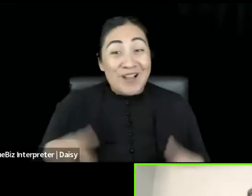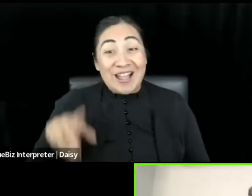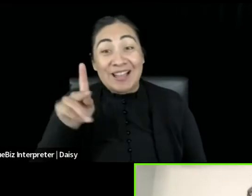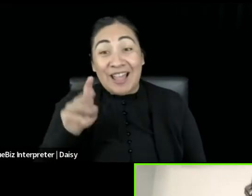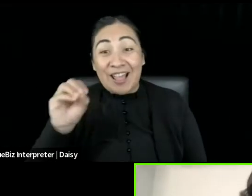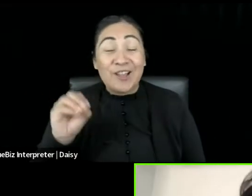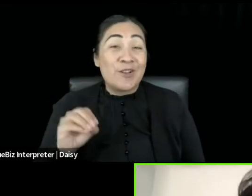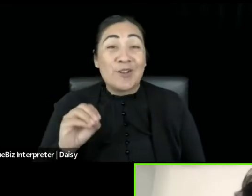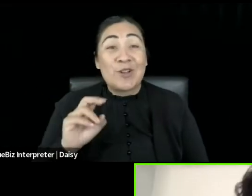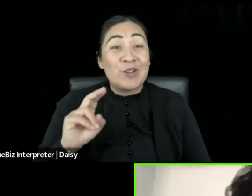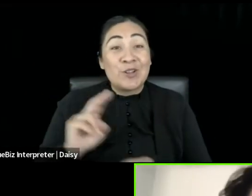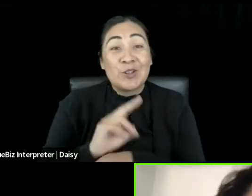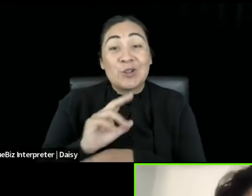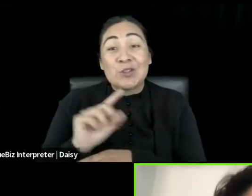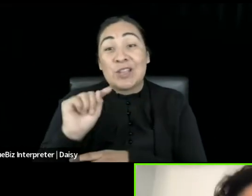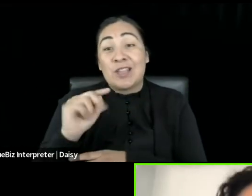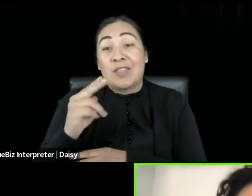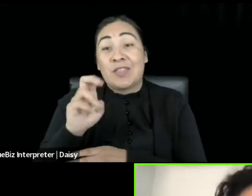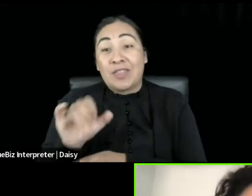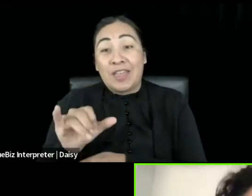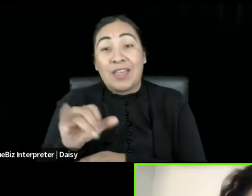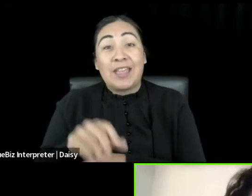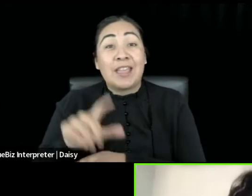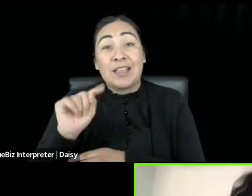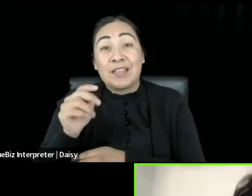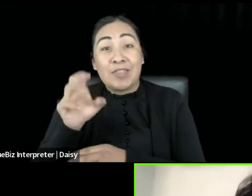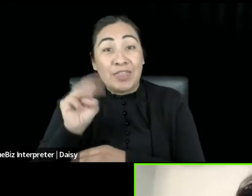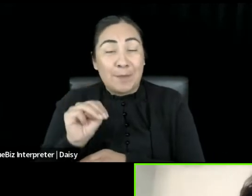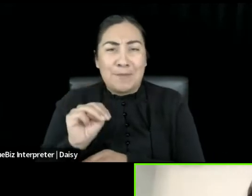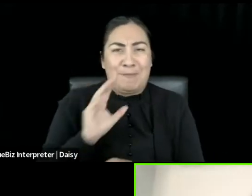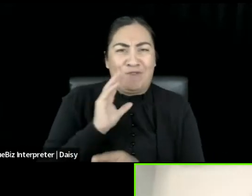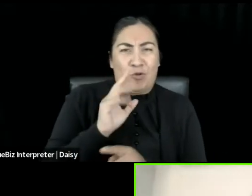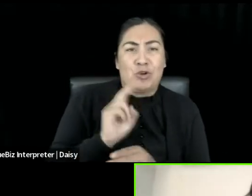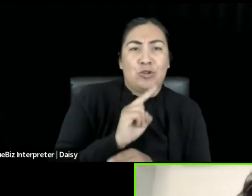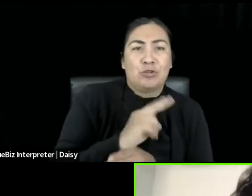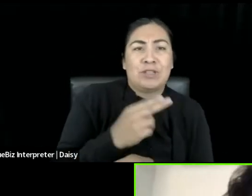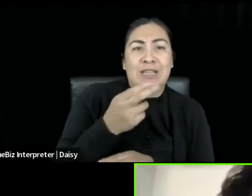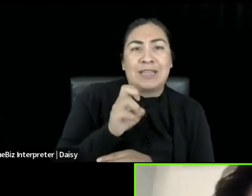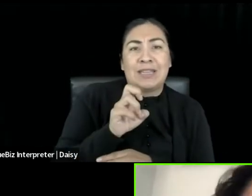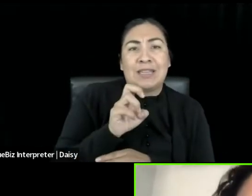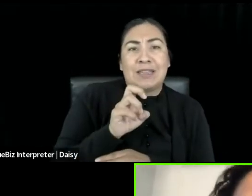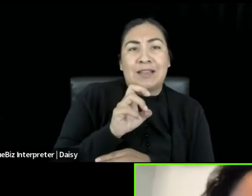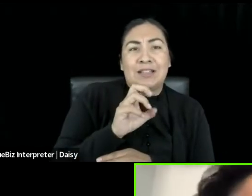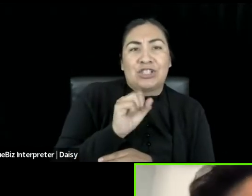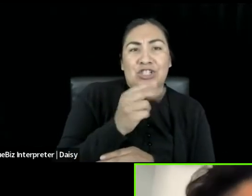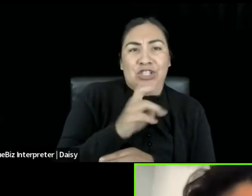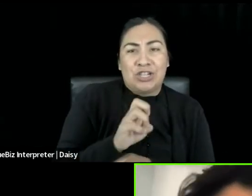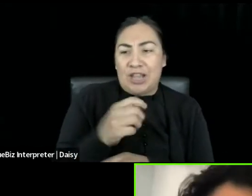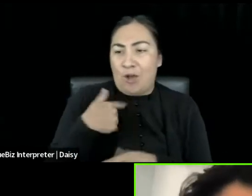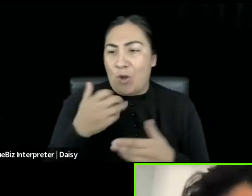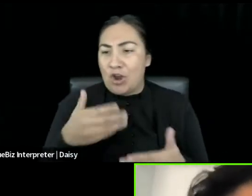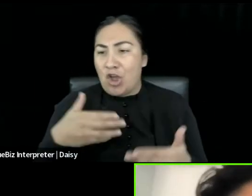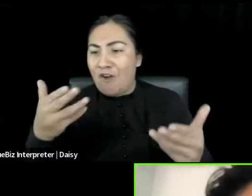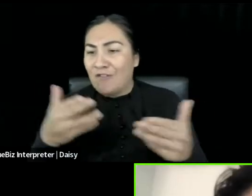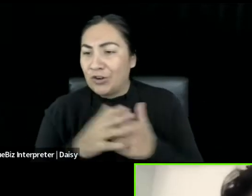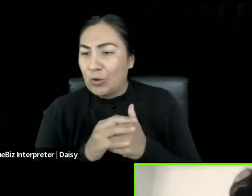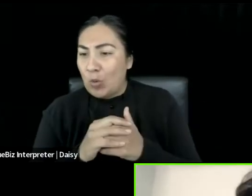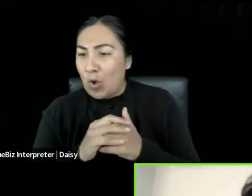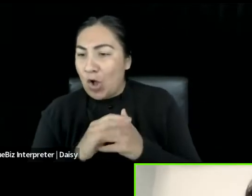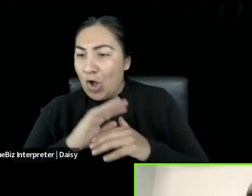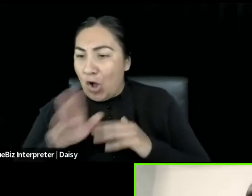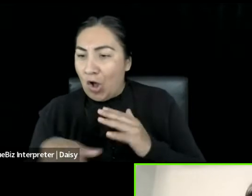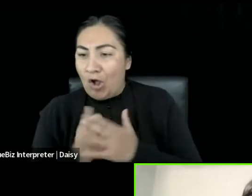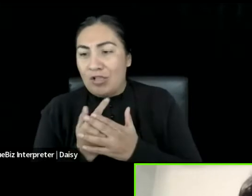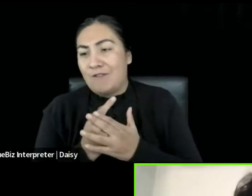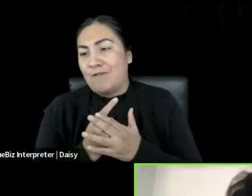um, just recently, and I've changed them to they, them. So it is, uh, I just want to, I just want to offer you all of the grace because it